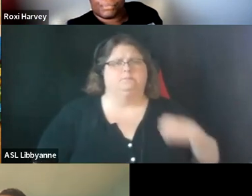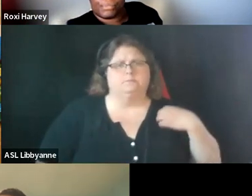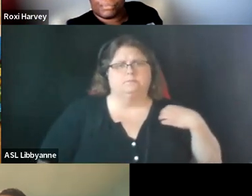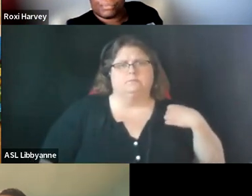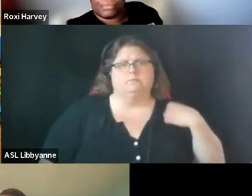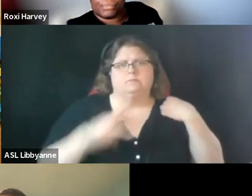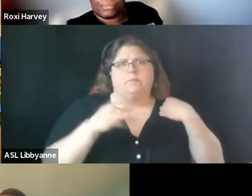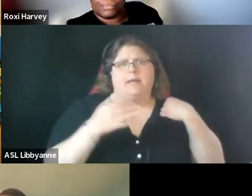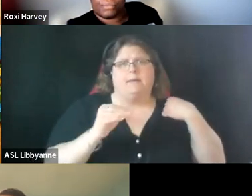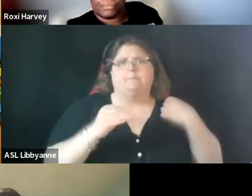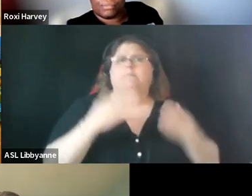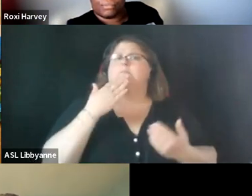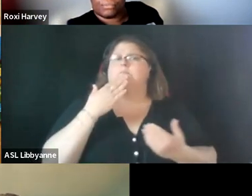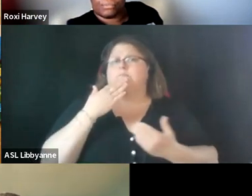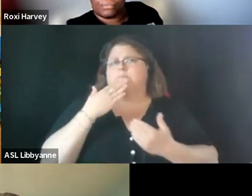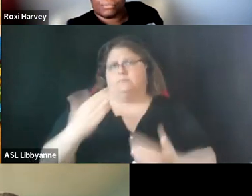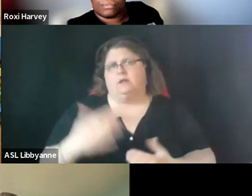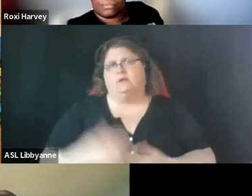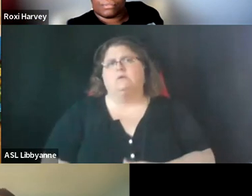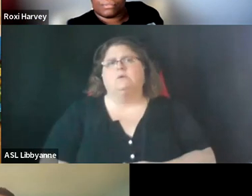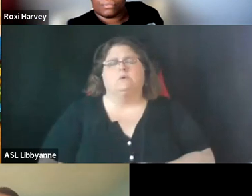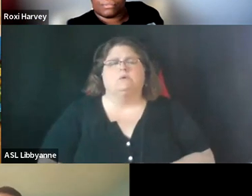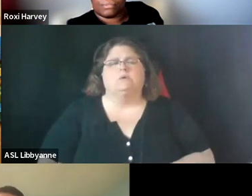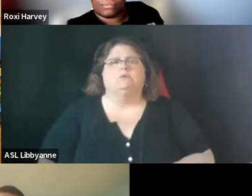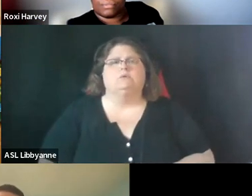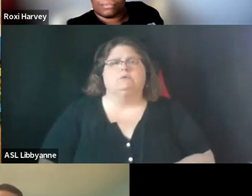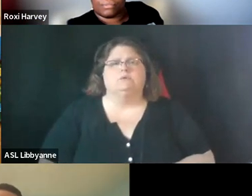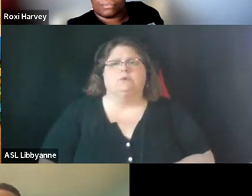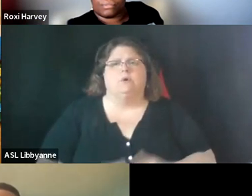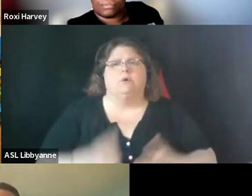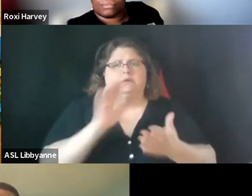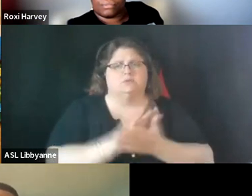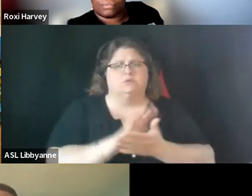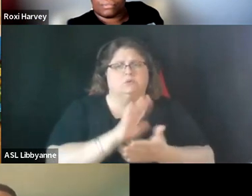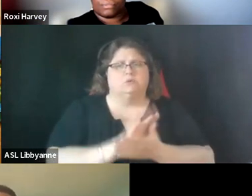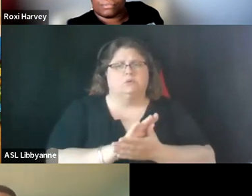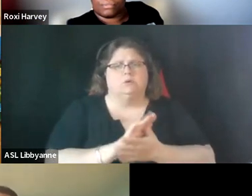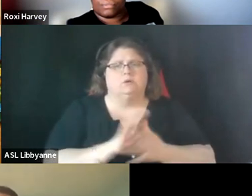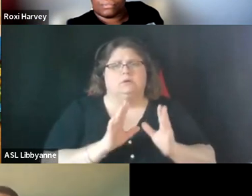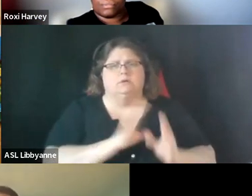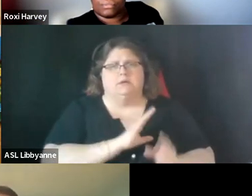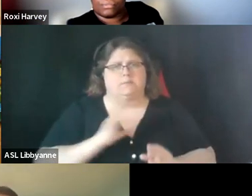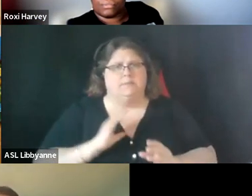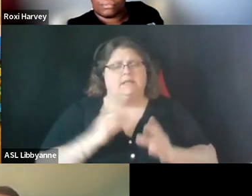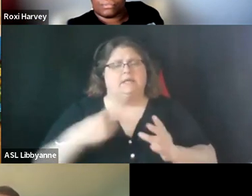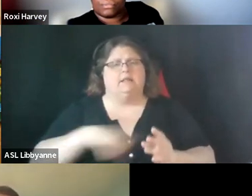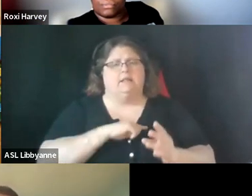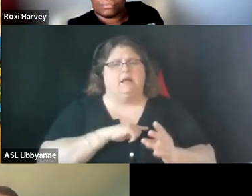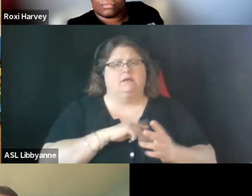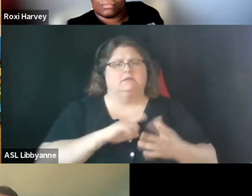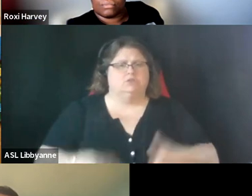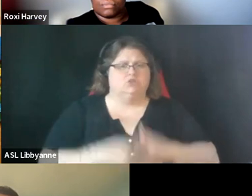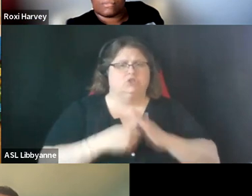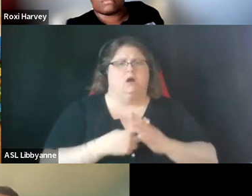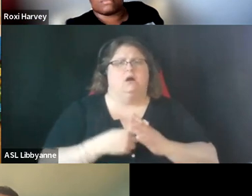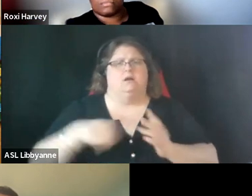as we um as the school committee engages the search firm we would also want to see how much they can help us